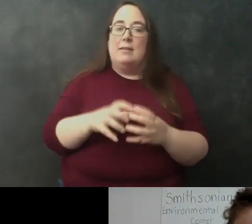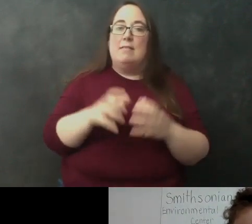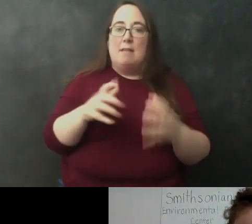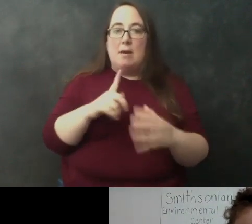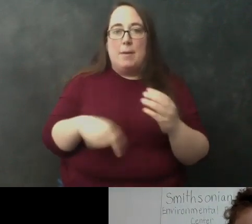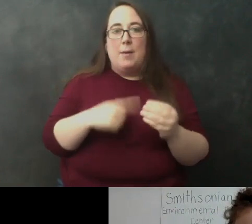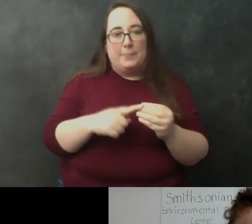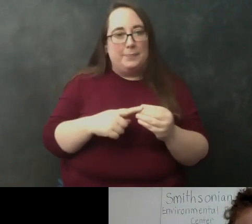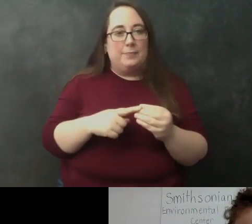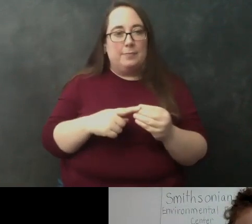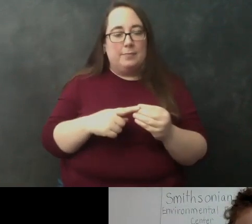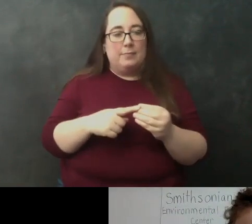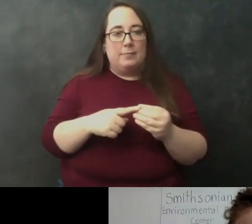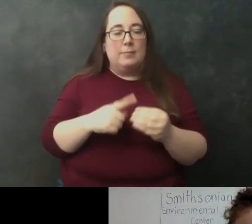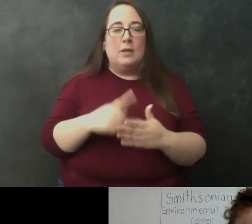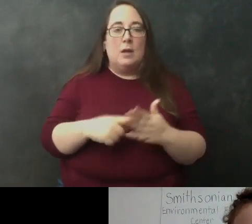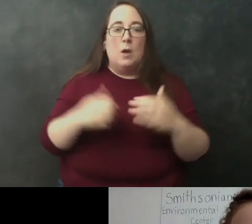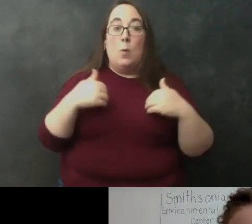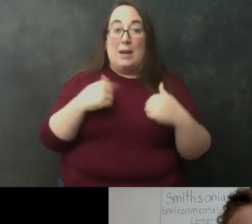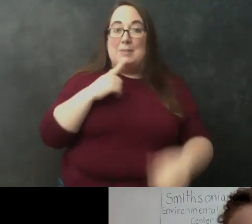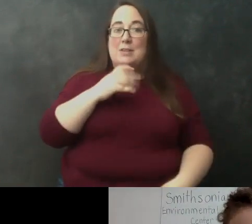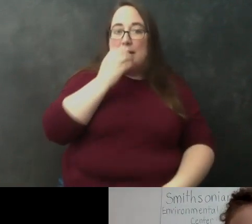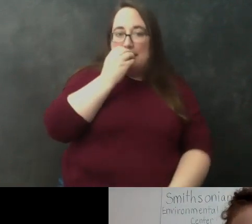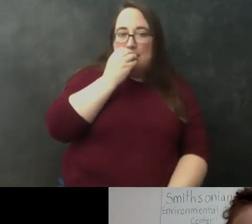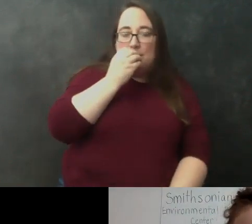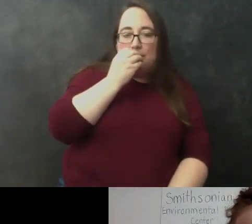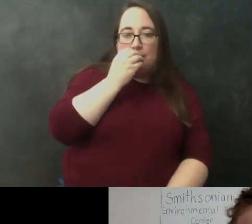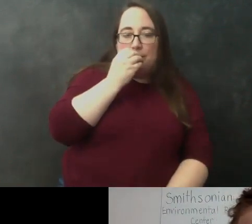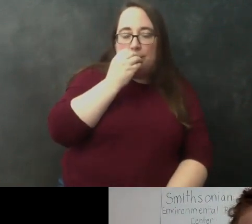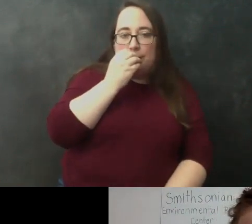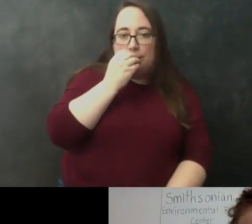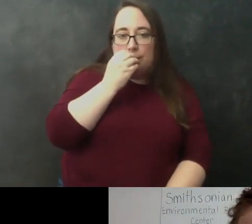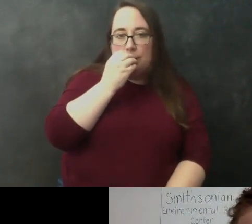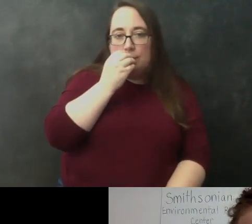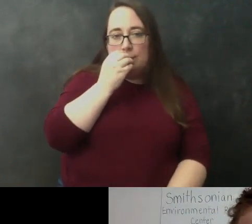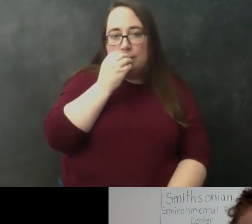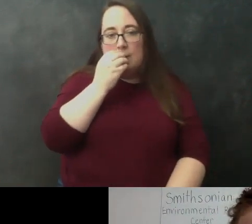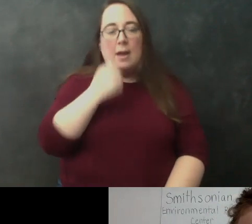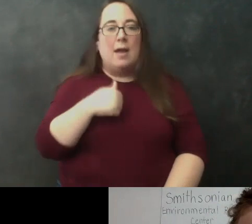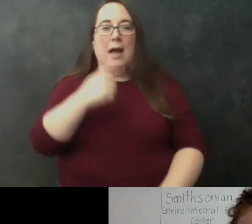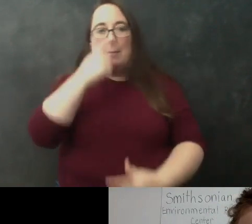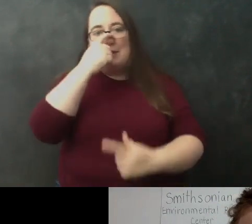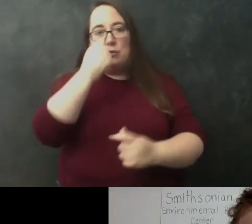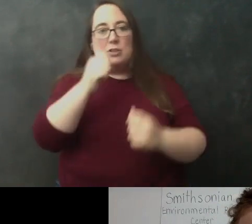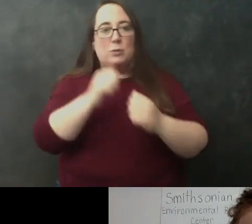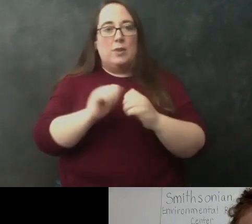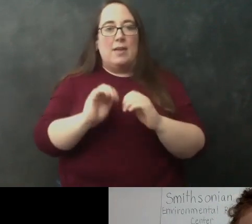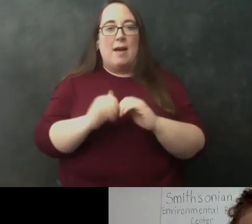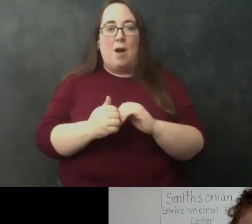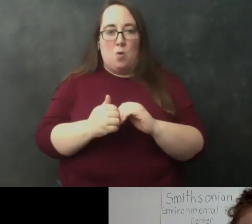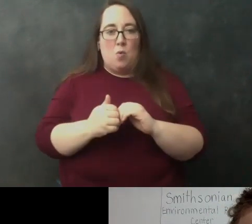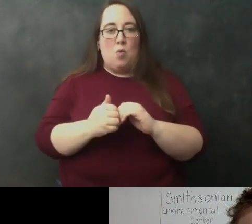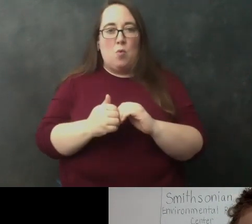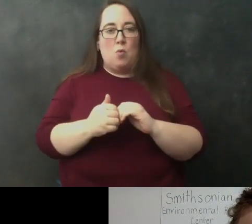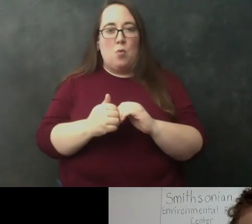um what animals are eating um because i'm interested in how um how